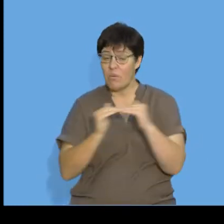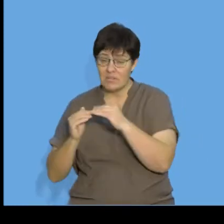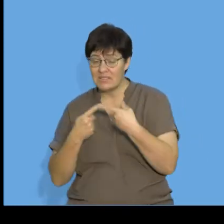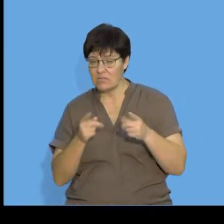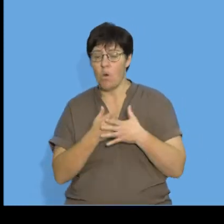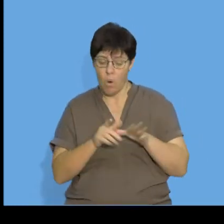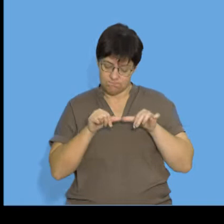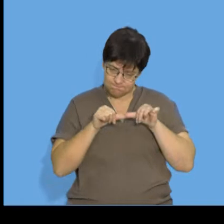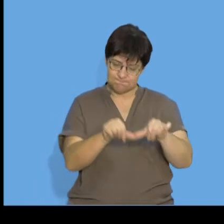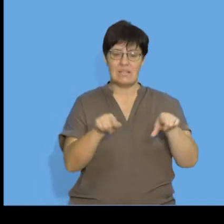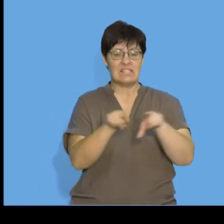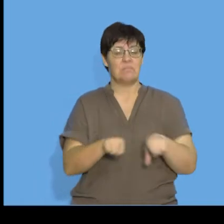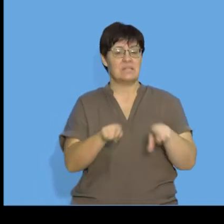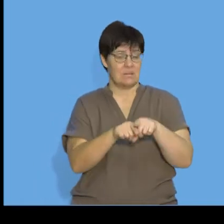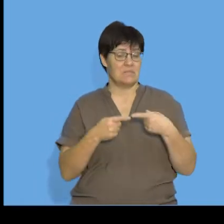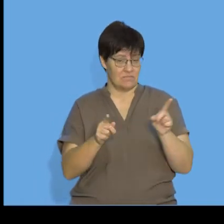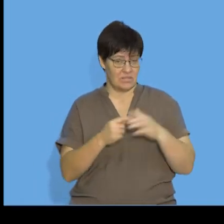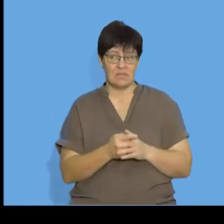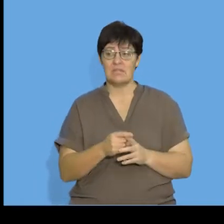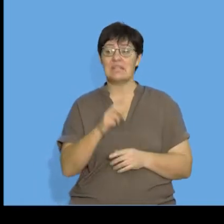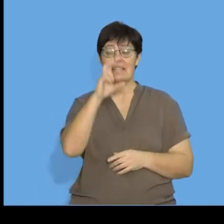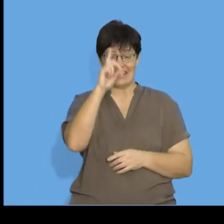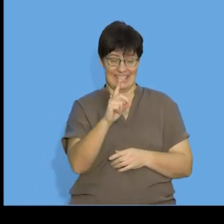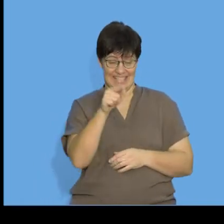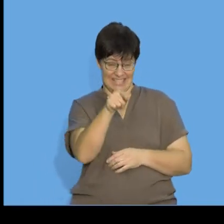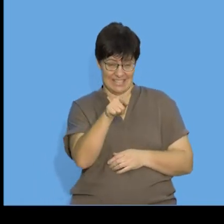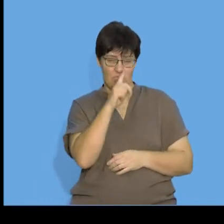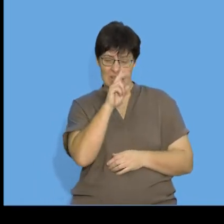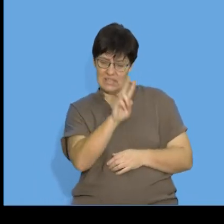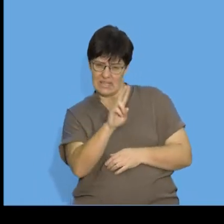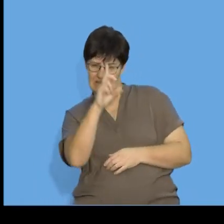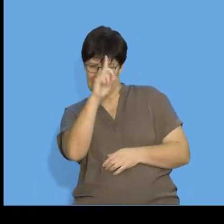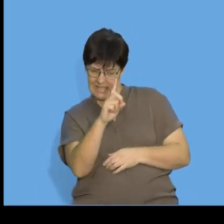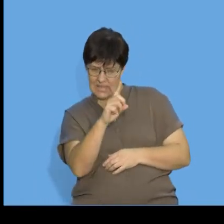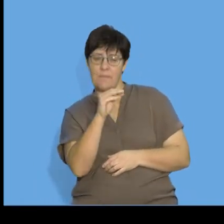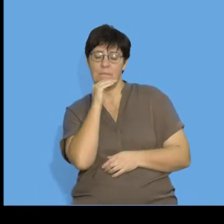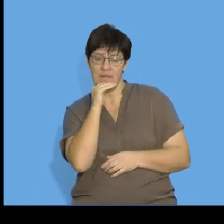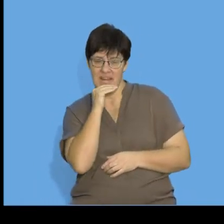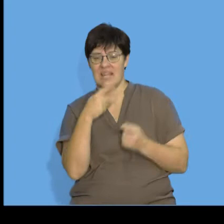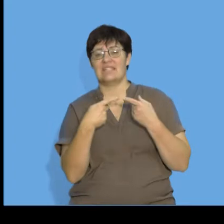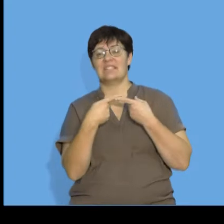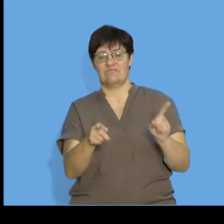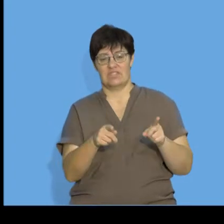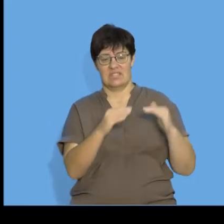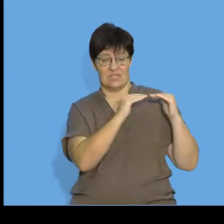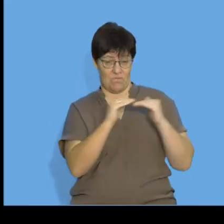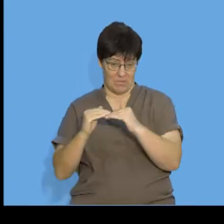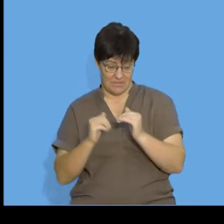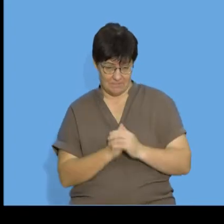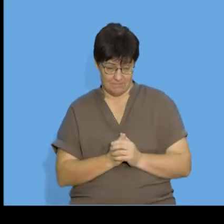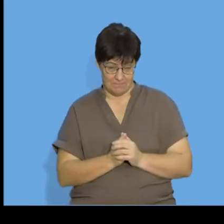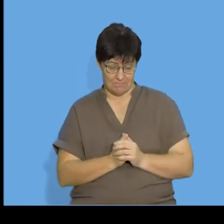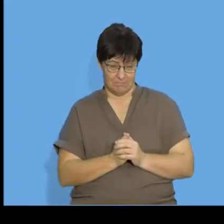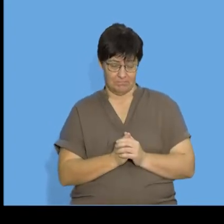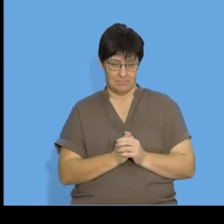or constant difference, and we denote it with a D. So, if you see a D in patterns, we're talking about a common